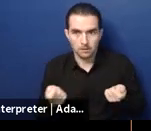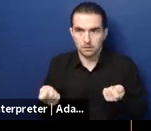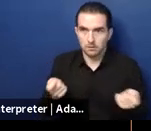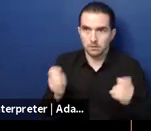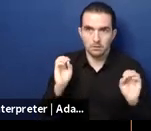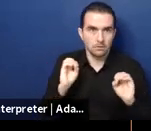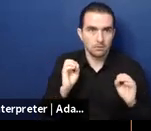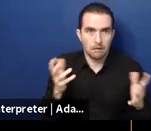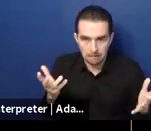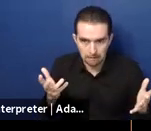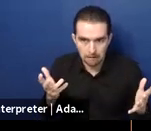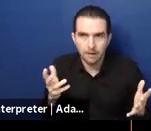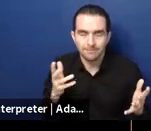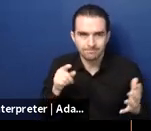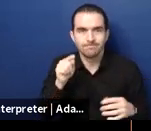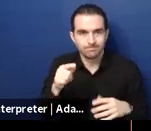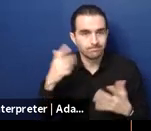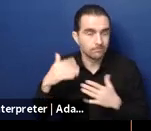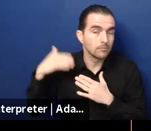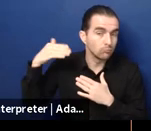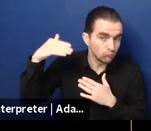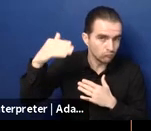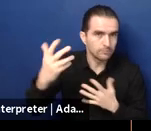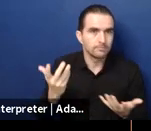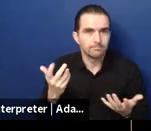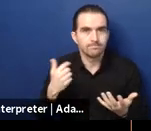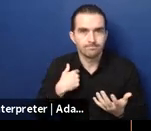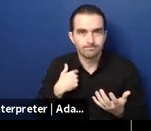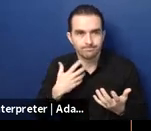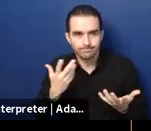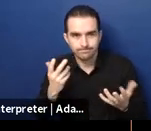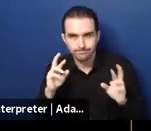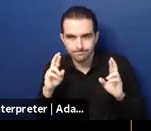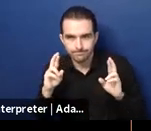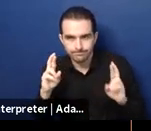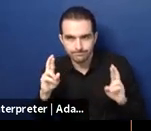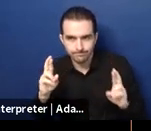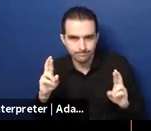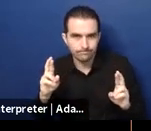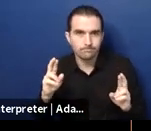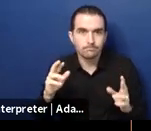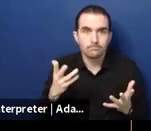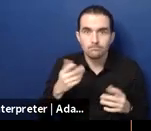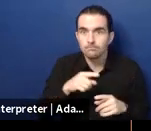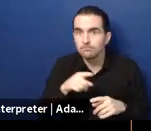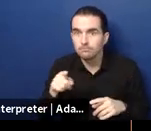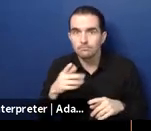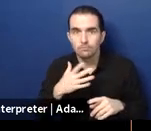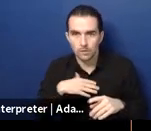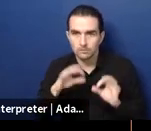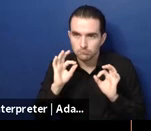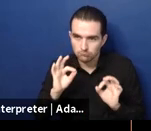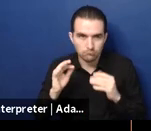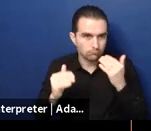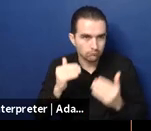and to replace so because the service is very important and should not be missed or skipped and hopefully the new system under